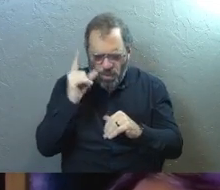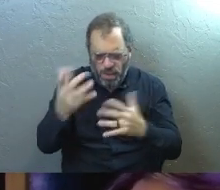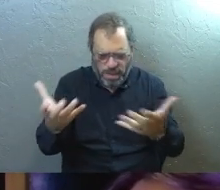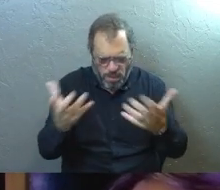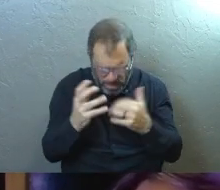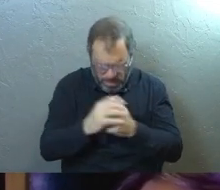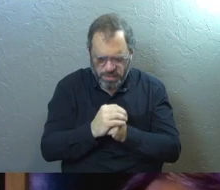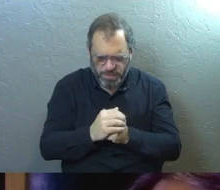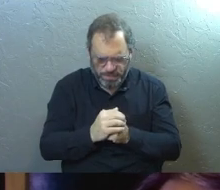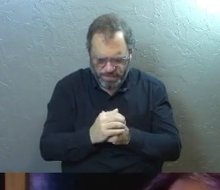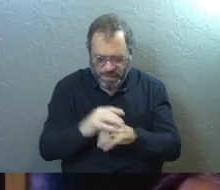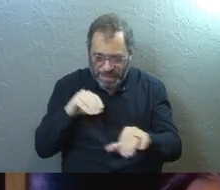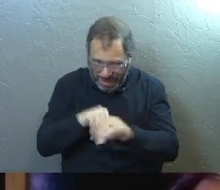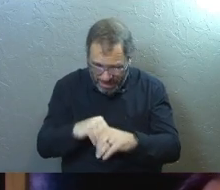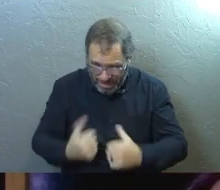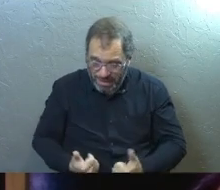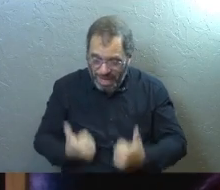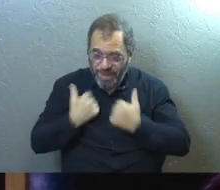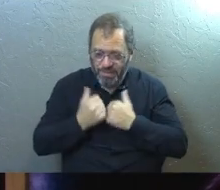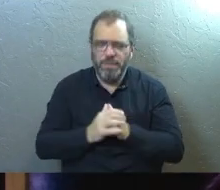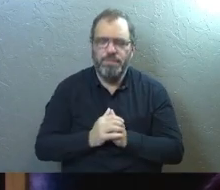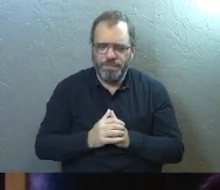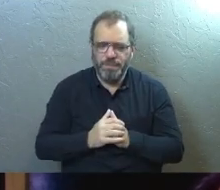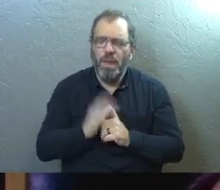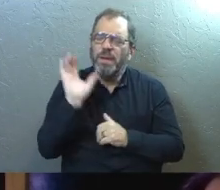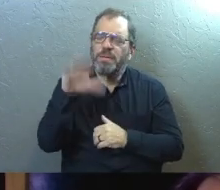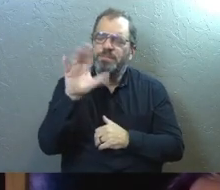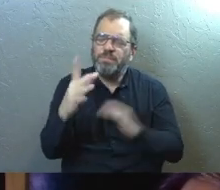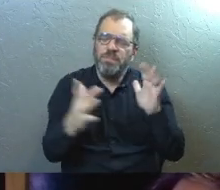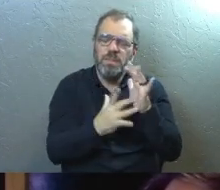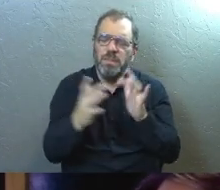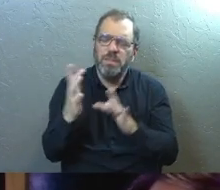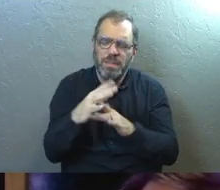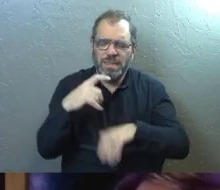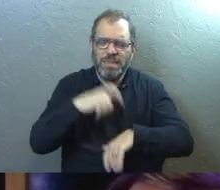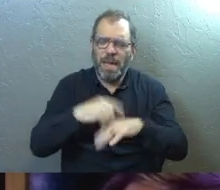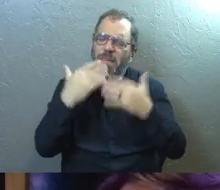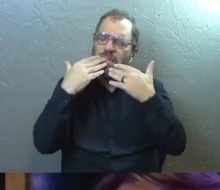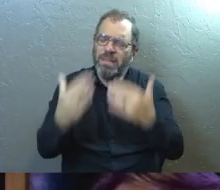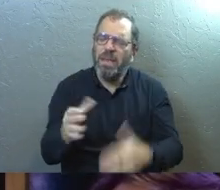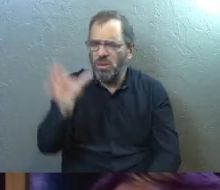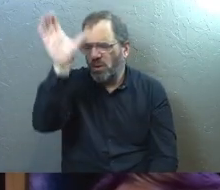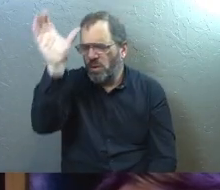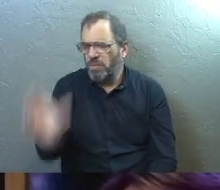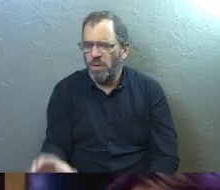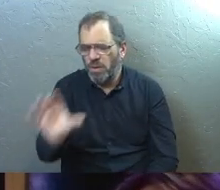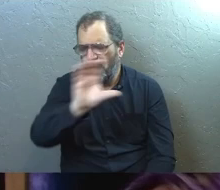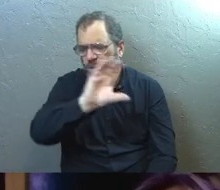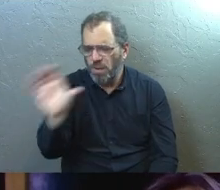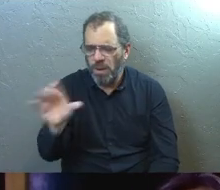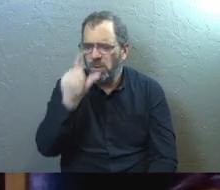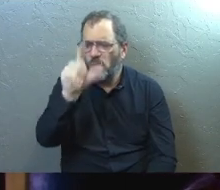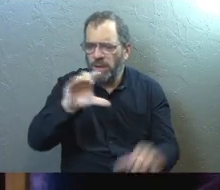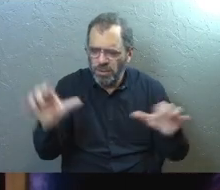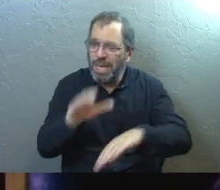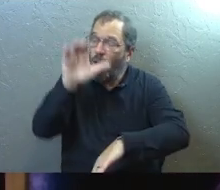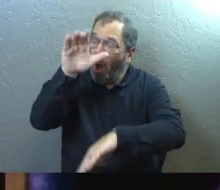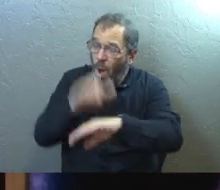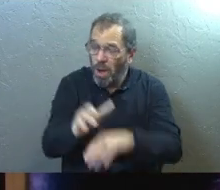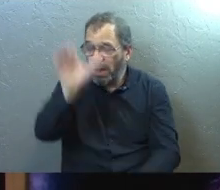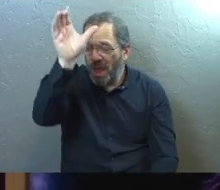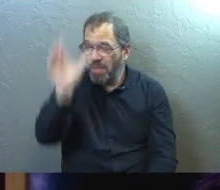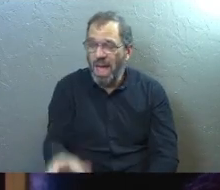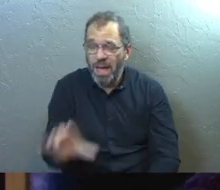us ultimately in life. And so, Jesus, I just want to take a moment to thank you for the cross and thank you for what you did on the